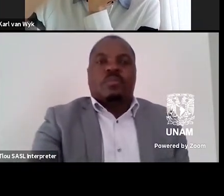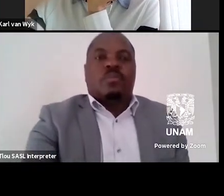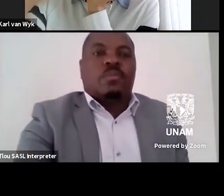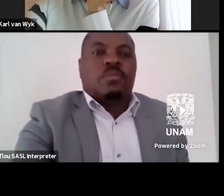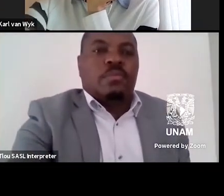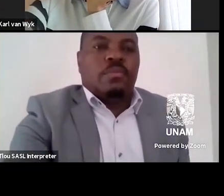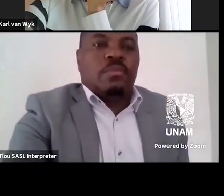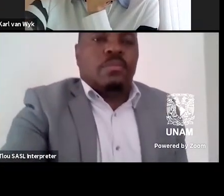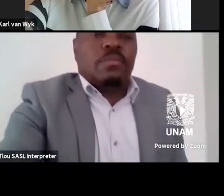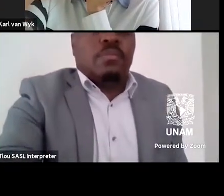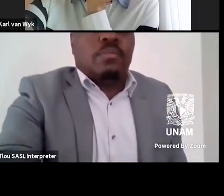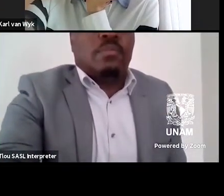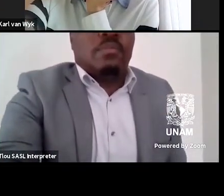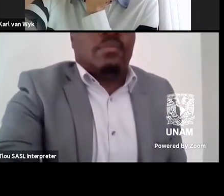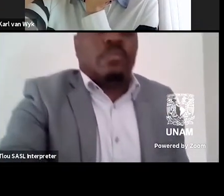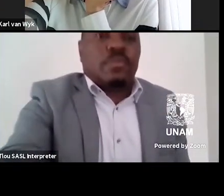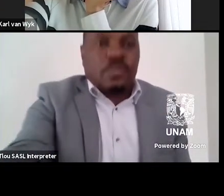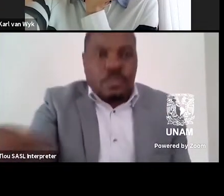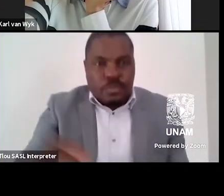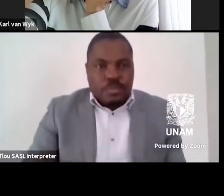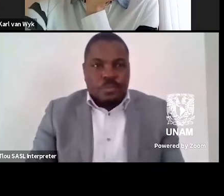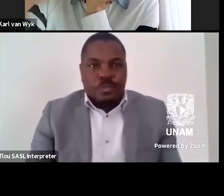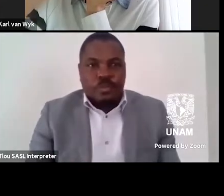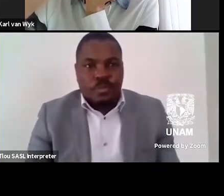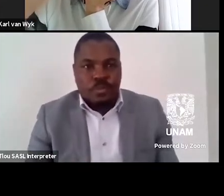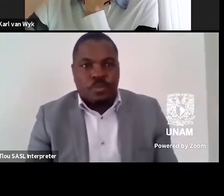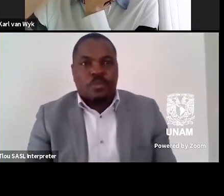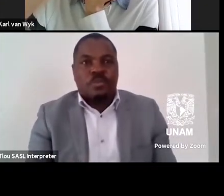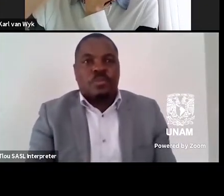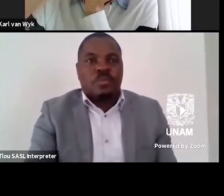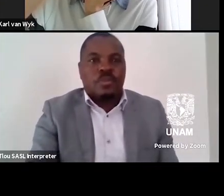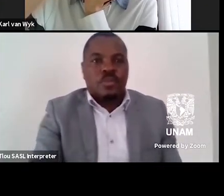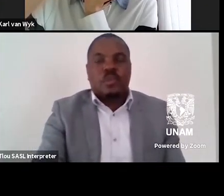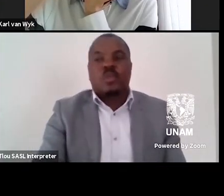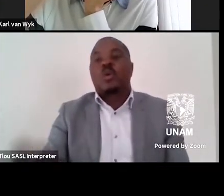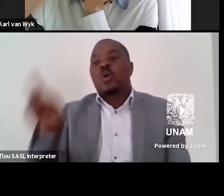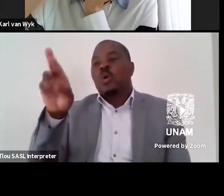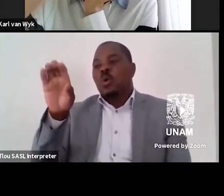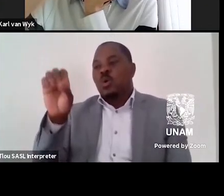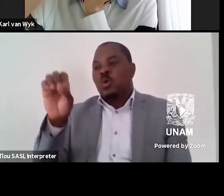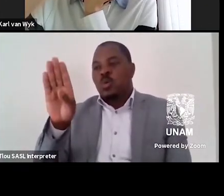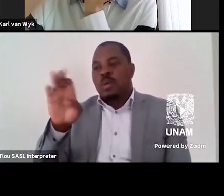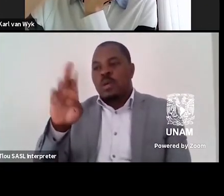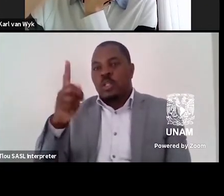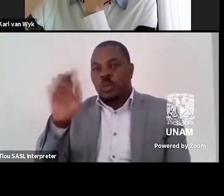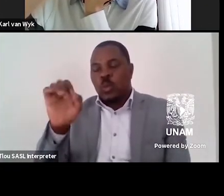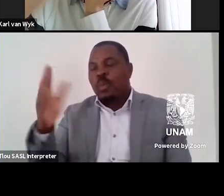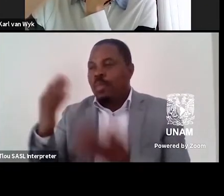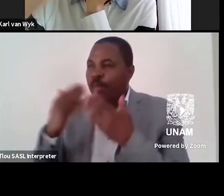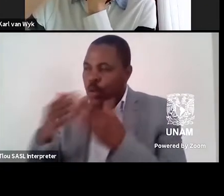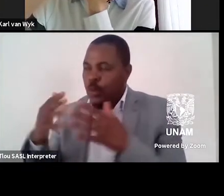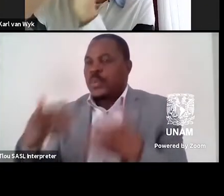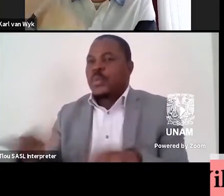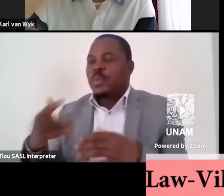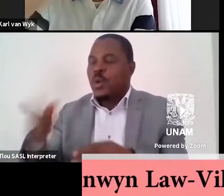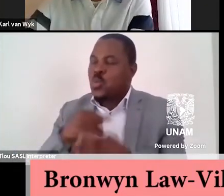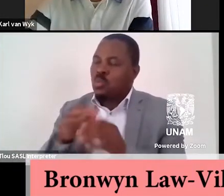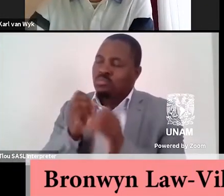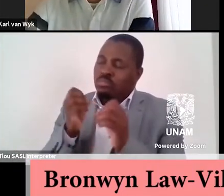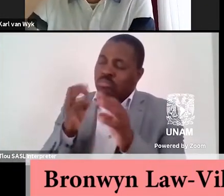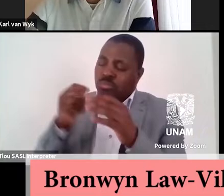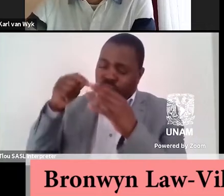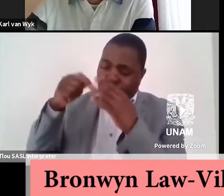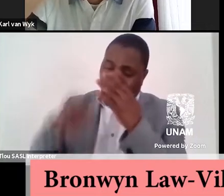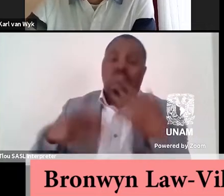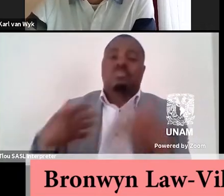Thank you very much, Roberto. You have covered a great deal of ground and I hopefully will come back to some of the issues